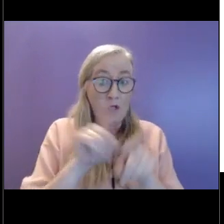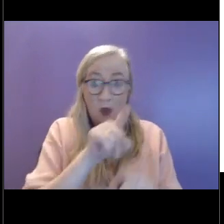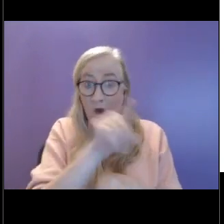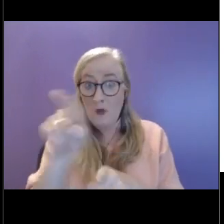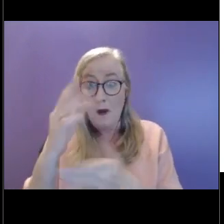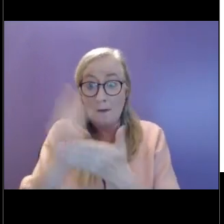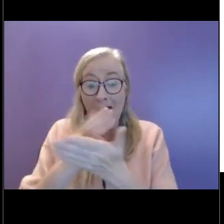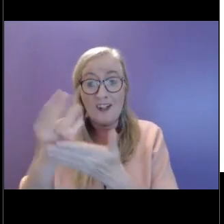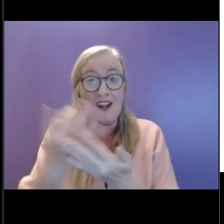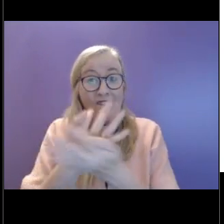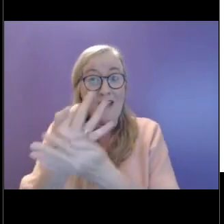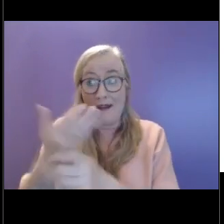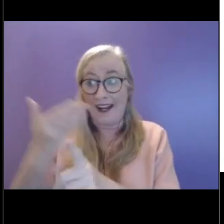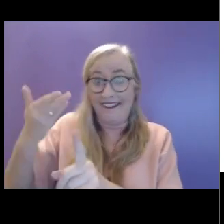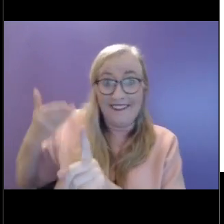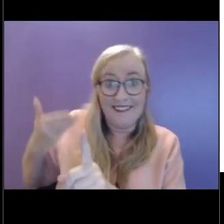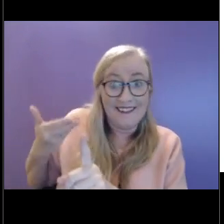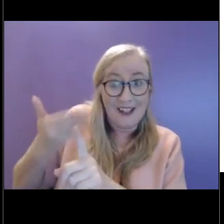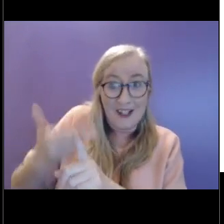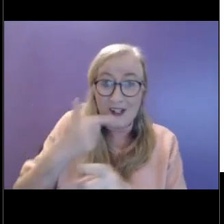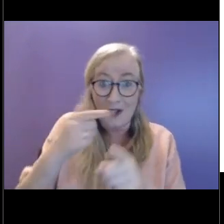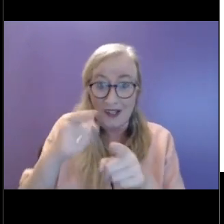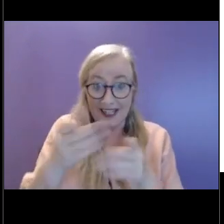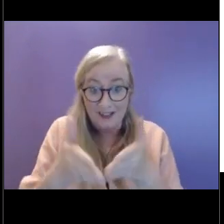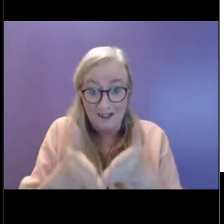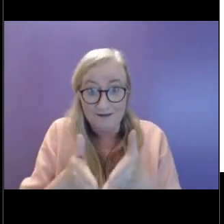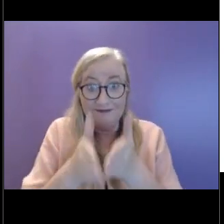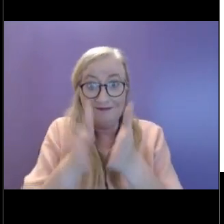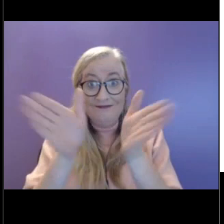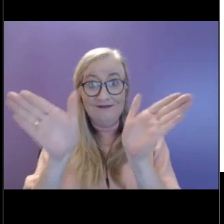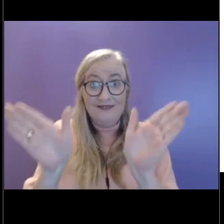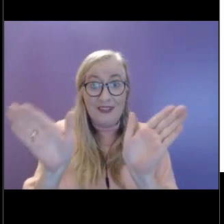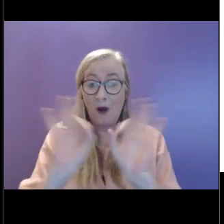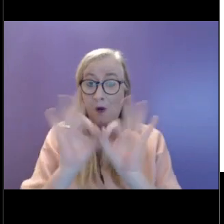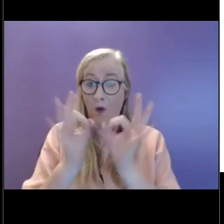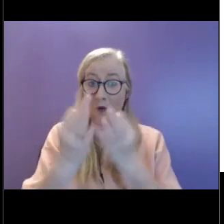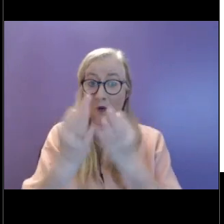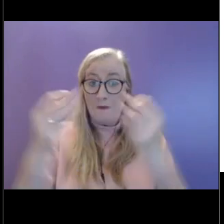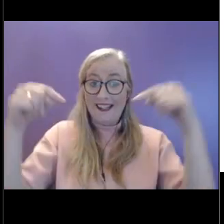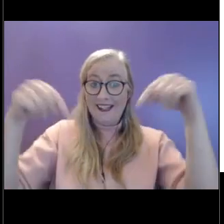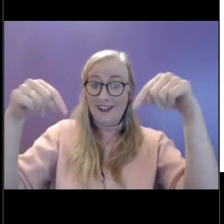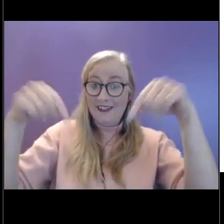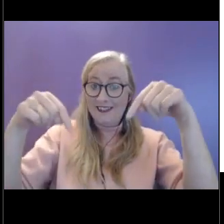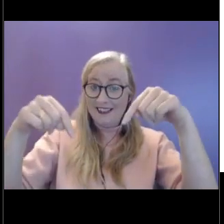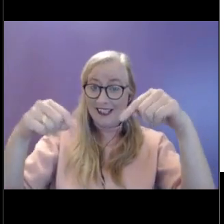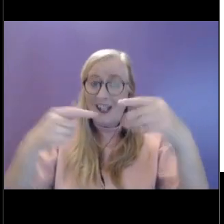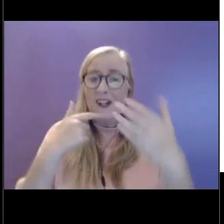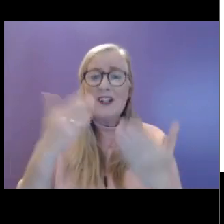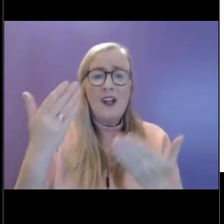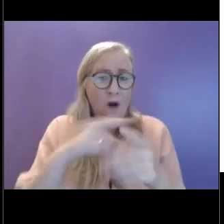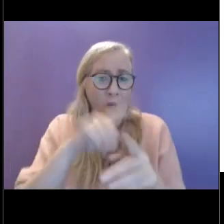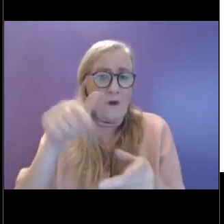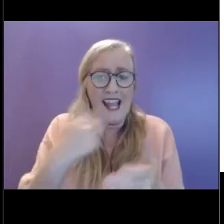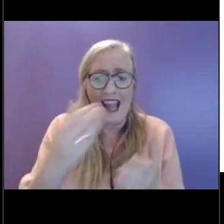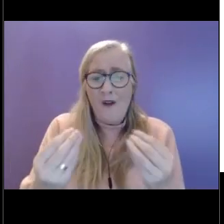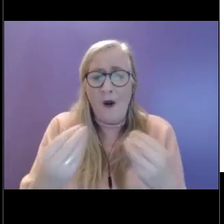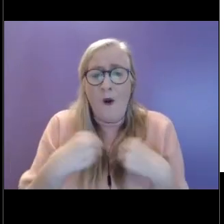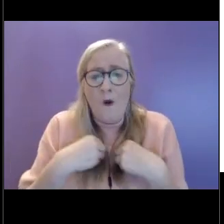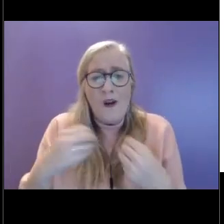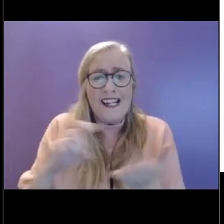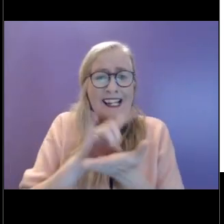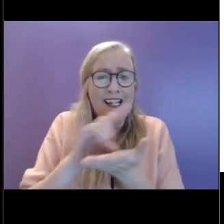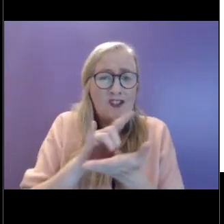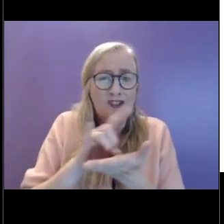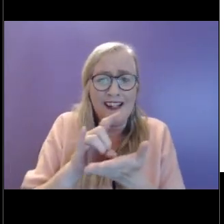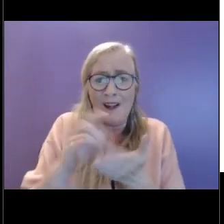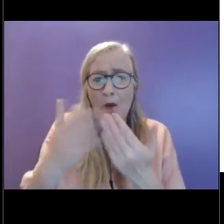And we're trying to speak to a group here so we can miss out a little bit on on how each of us has our own history of being in a family and